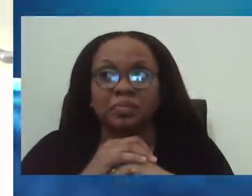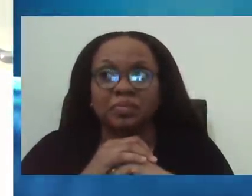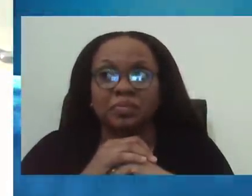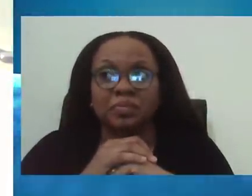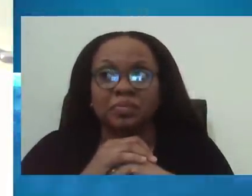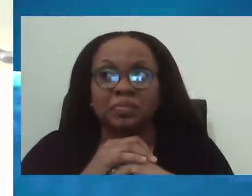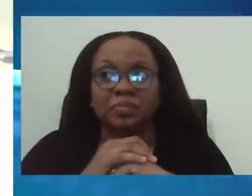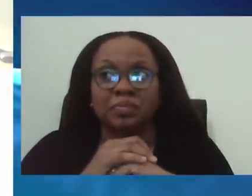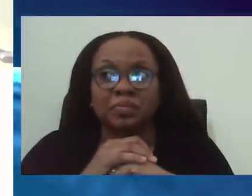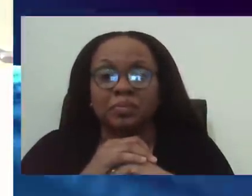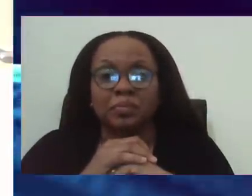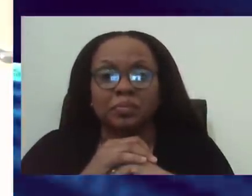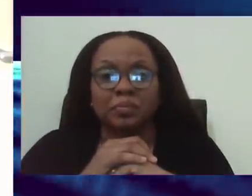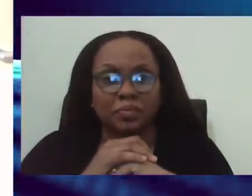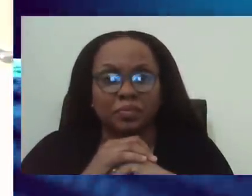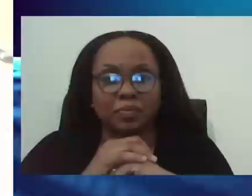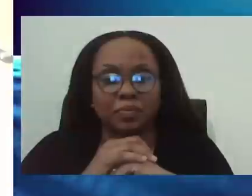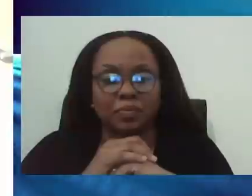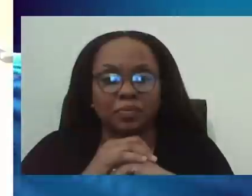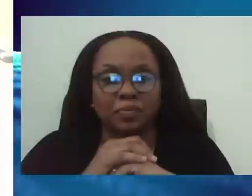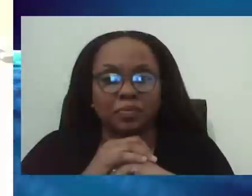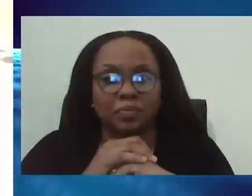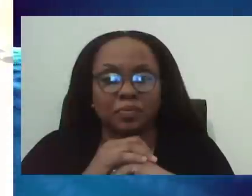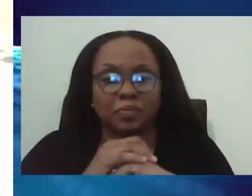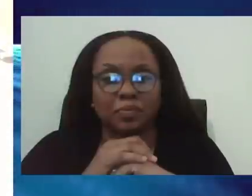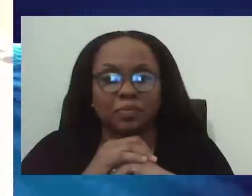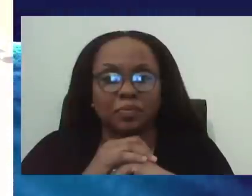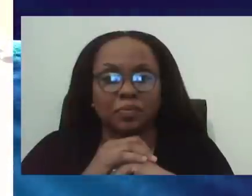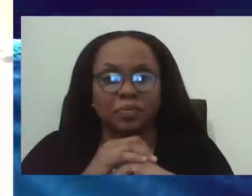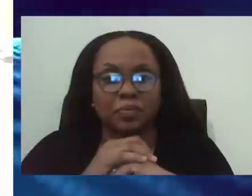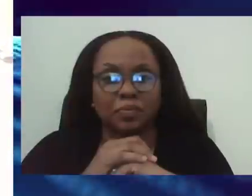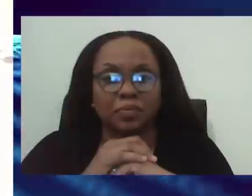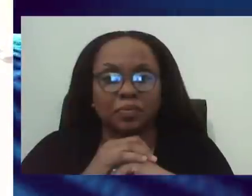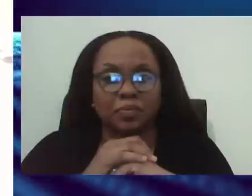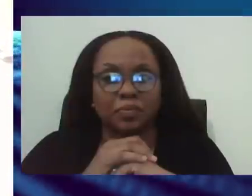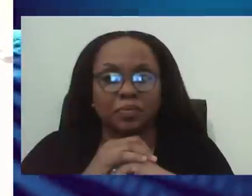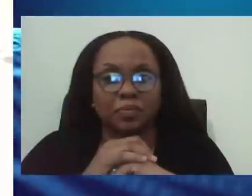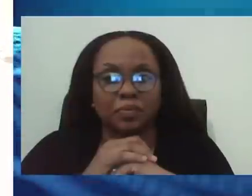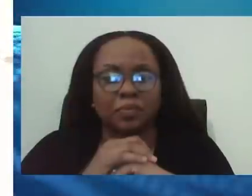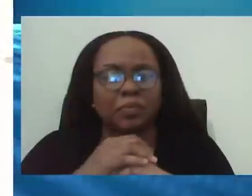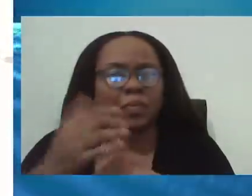been any reported deaths of people who have been in home isolation?